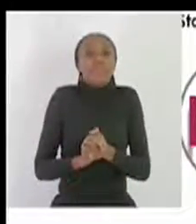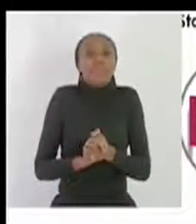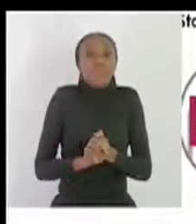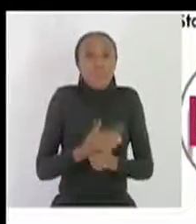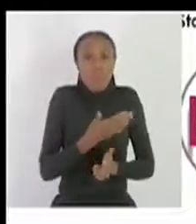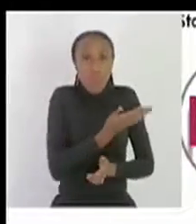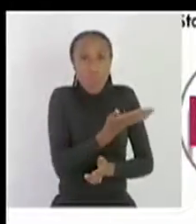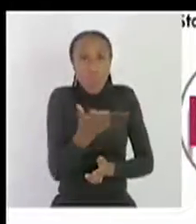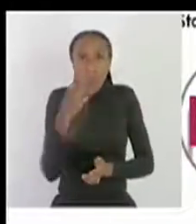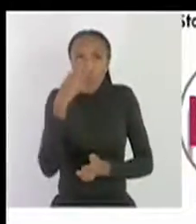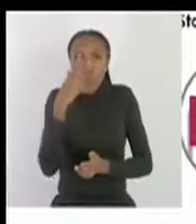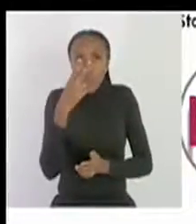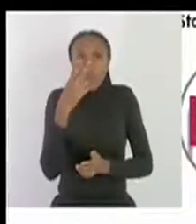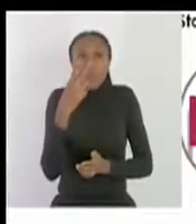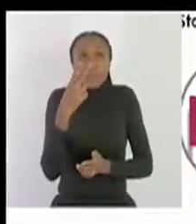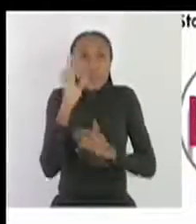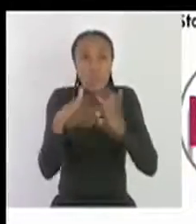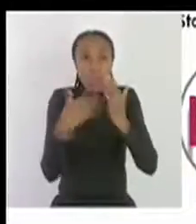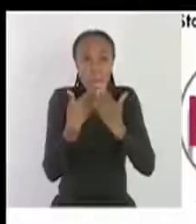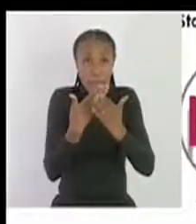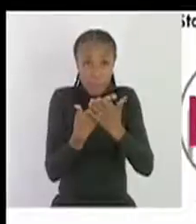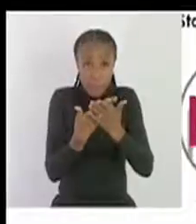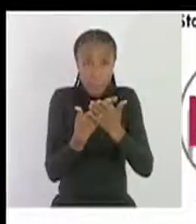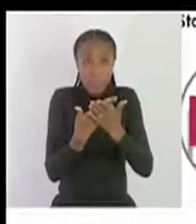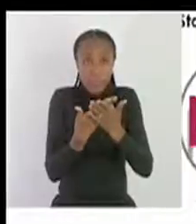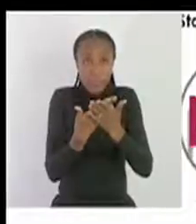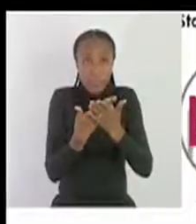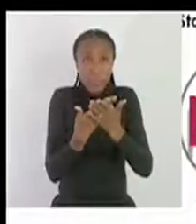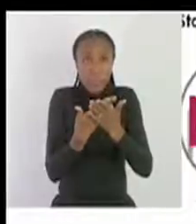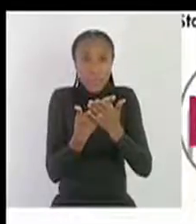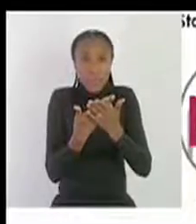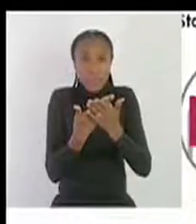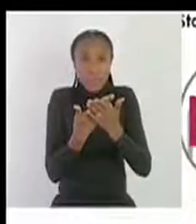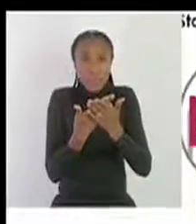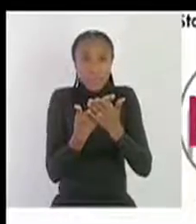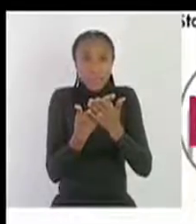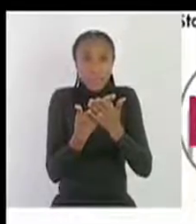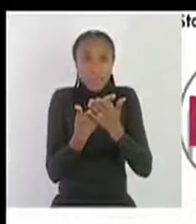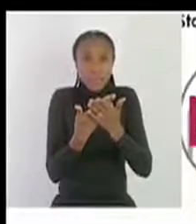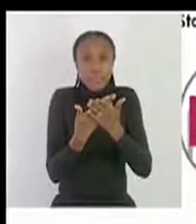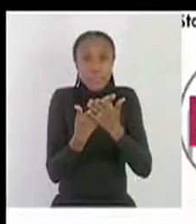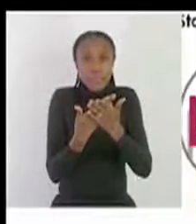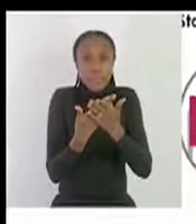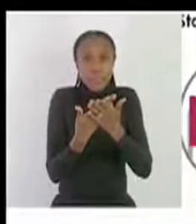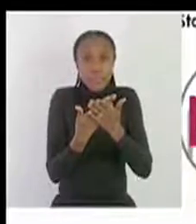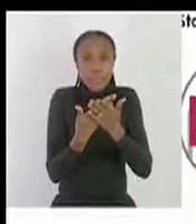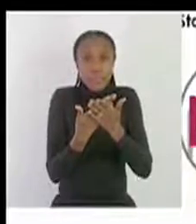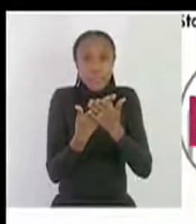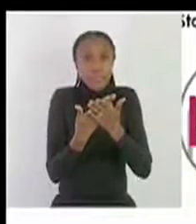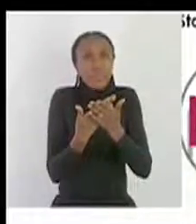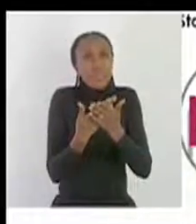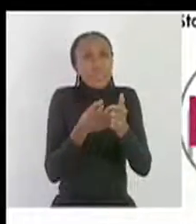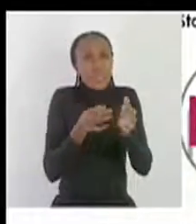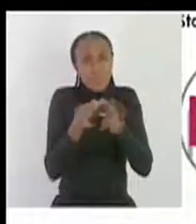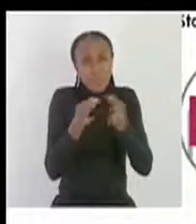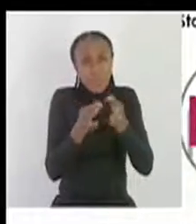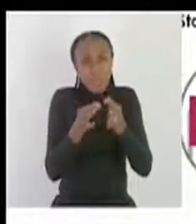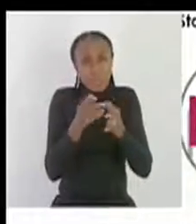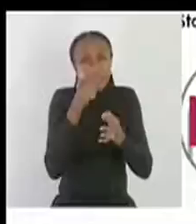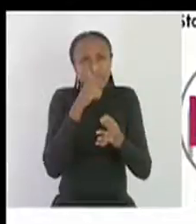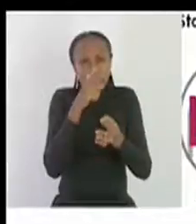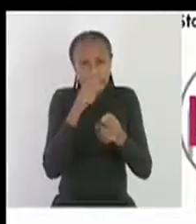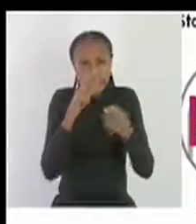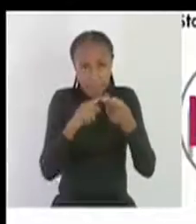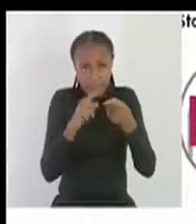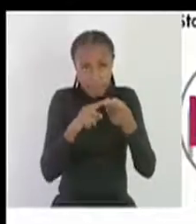see even uh in the pictures which are on top on top there as it says through sexual intercourse you can see that